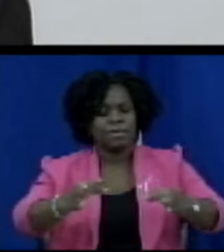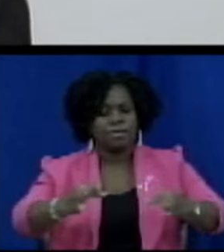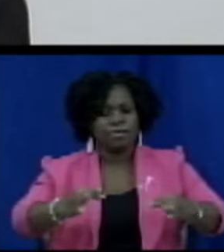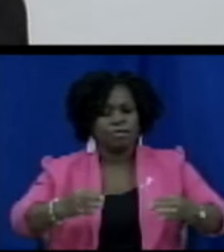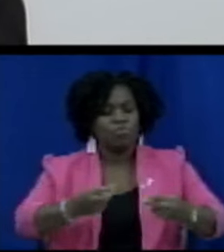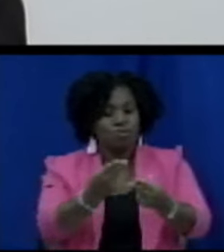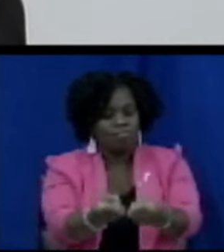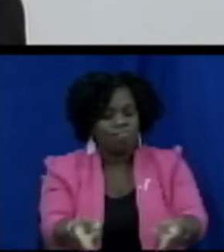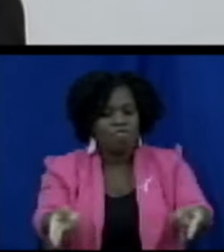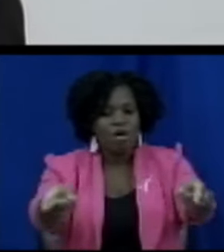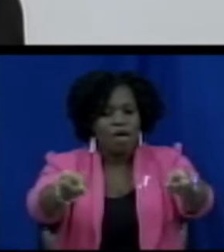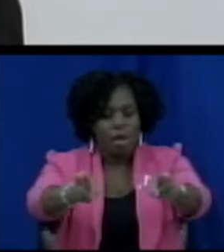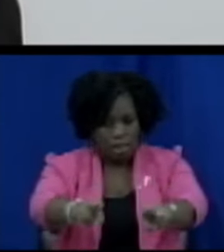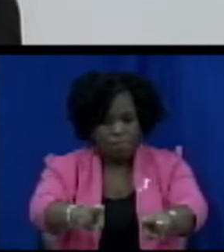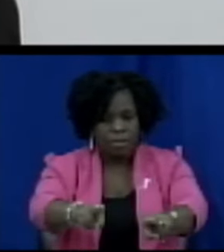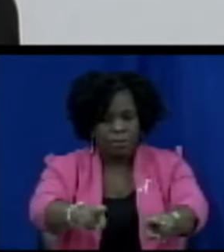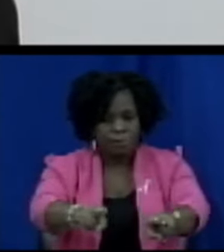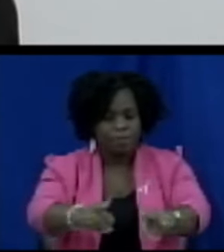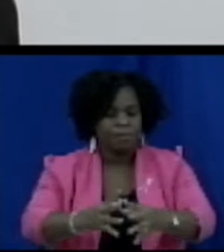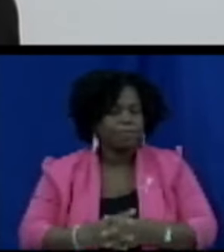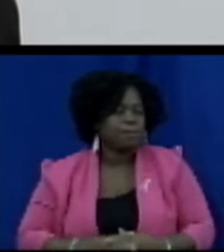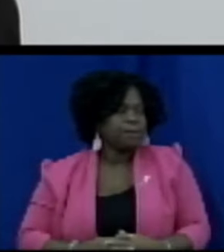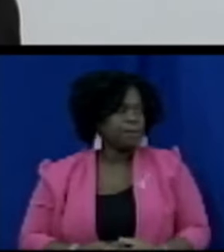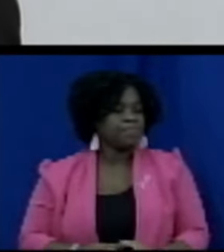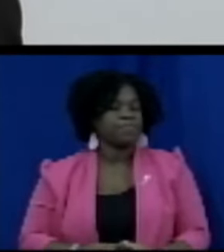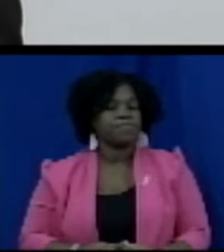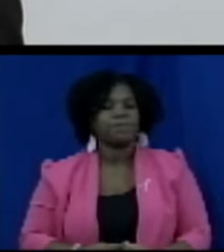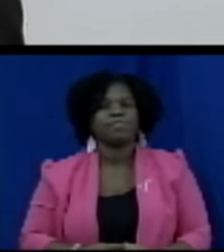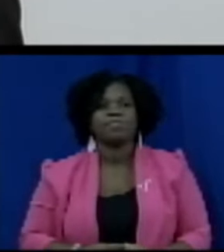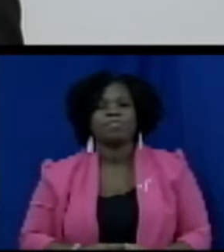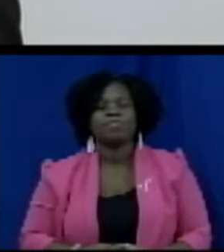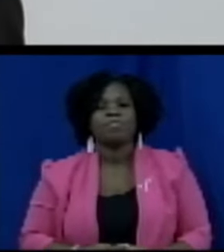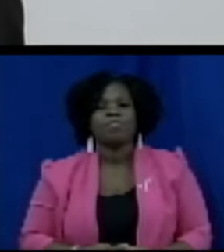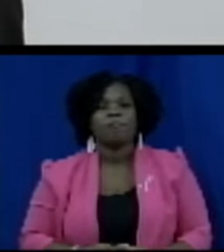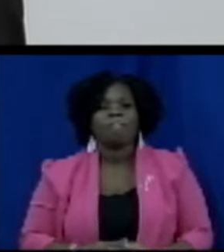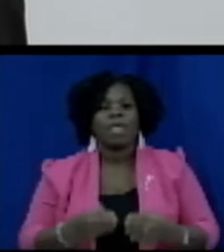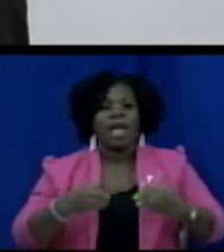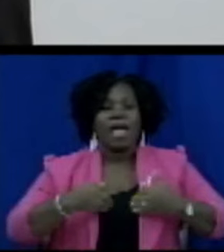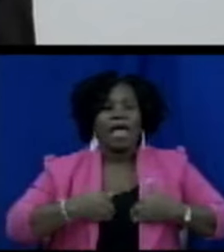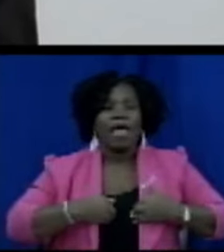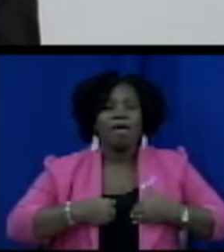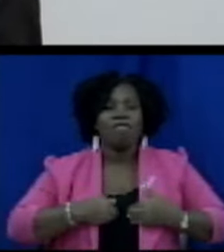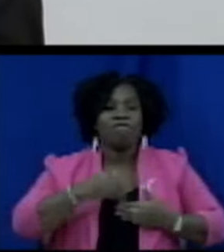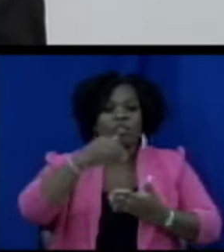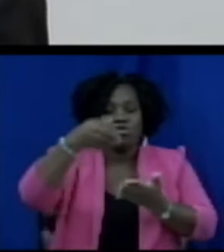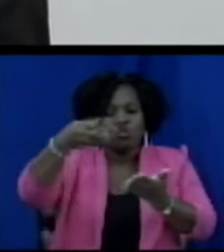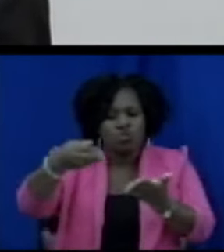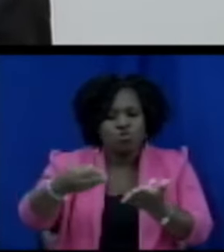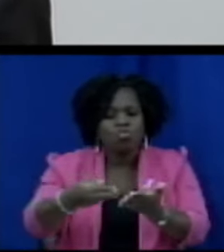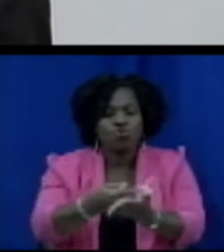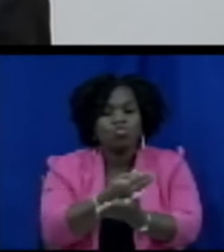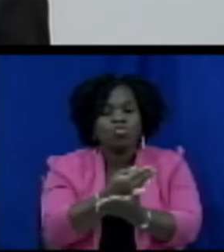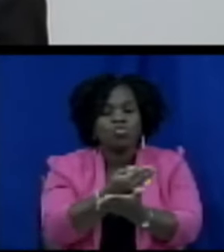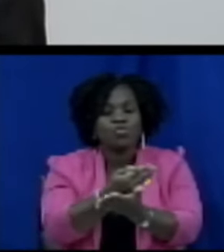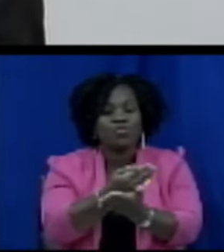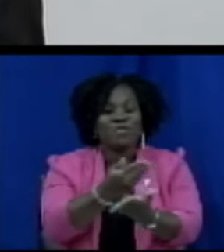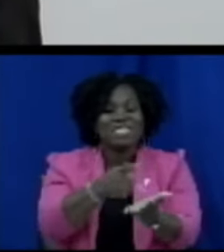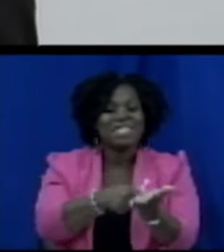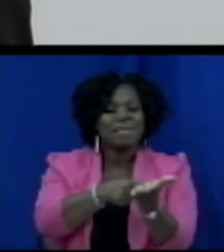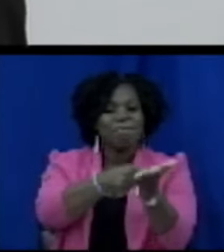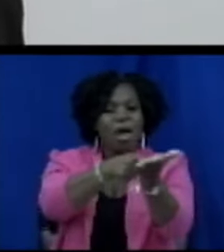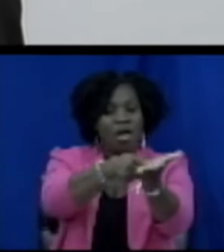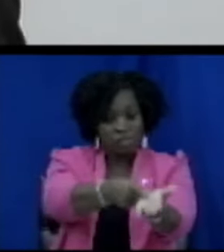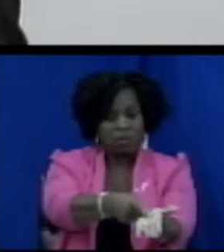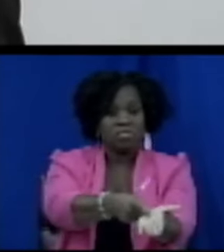received by our people there are new demands that have been made in this new